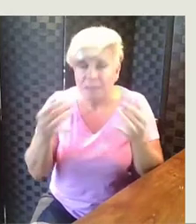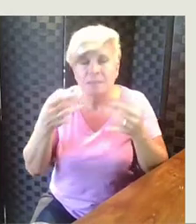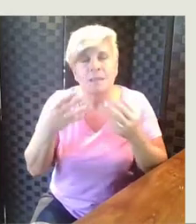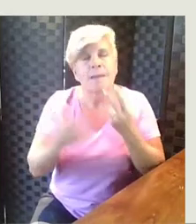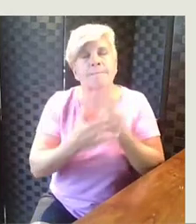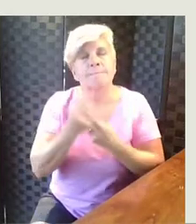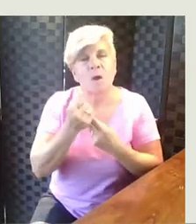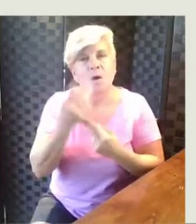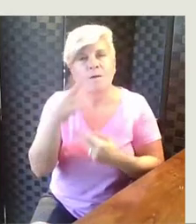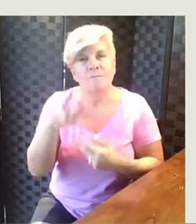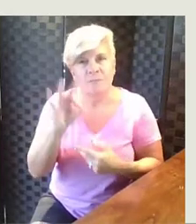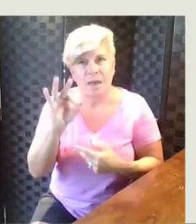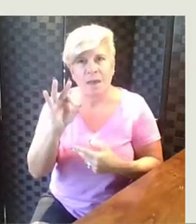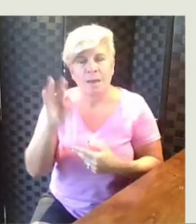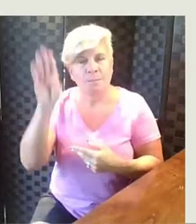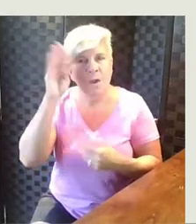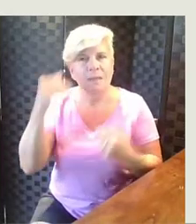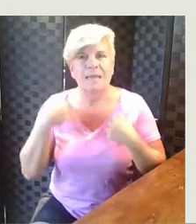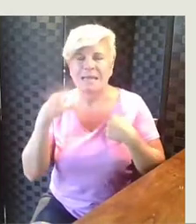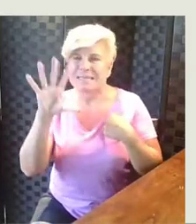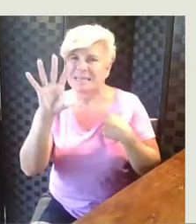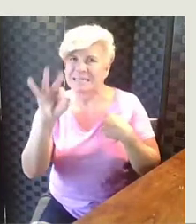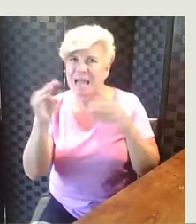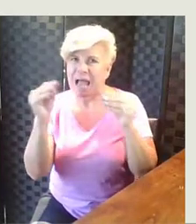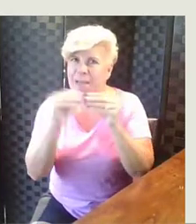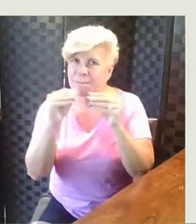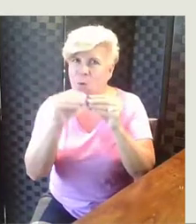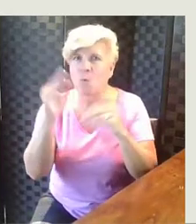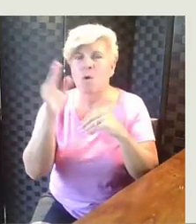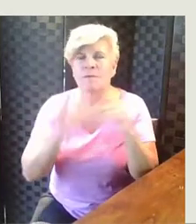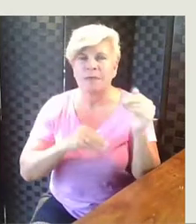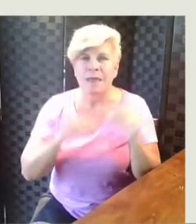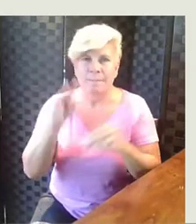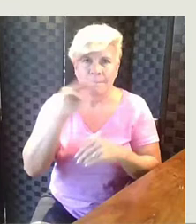they both found that Brian has nine more stickers than Maya.